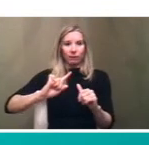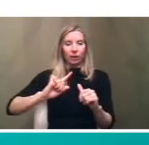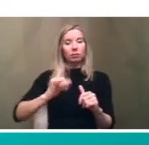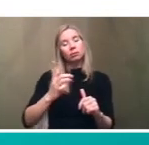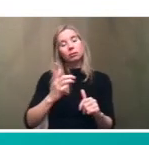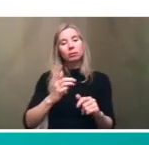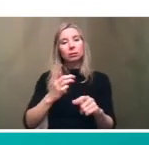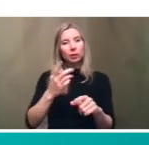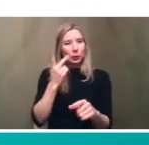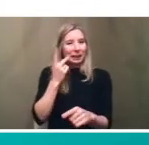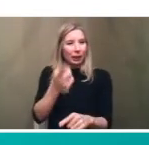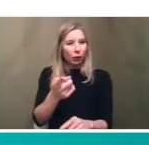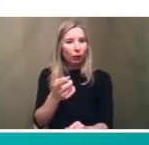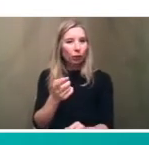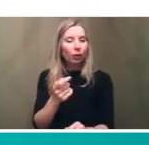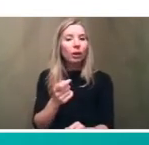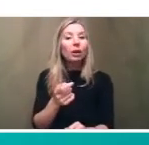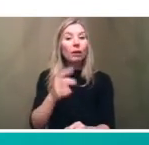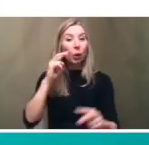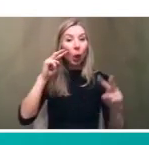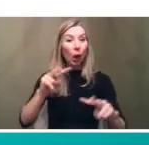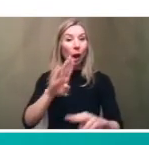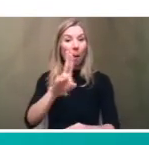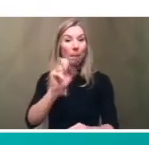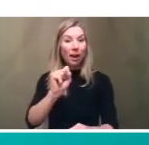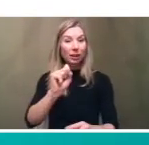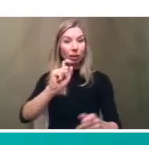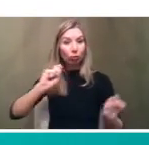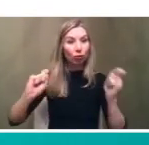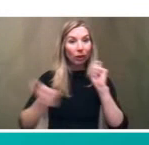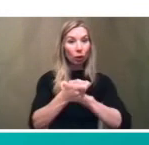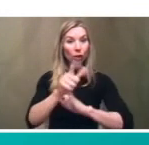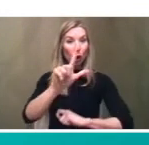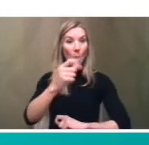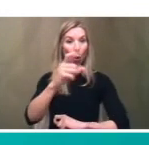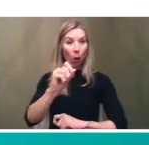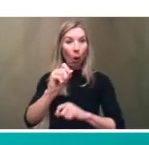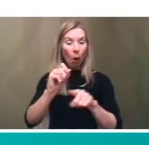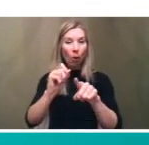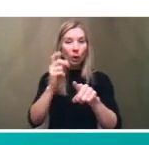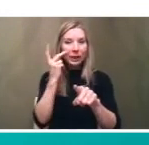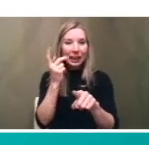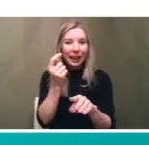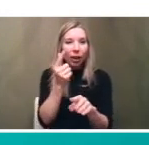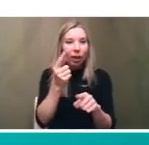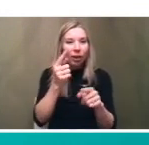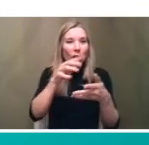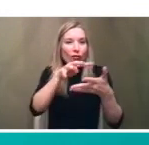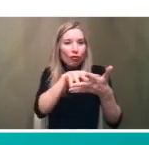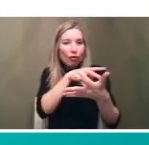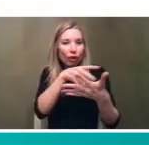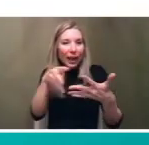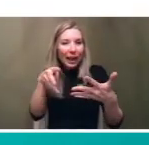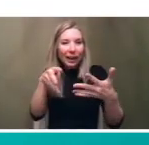see it here um so when you look at the bus revolution logo up in the right hand corner you'll see that it's a little bit of a grid pattern with those with